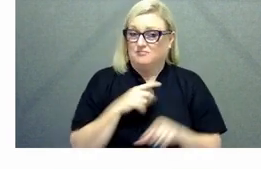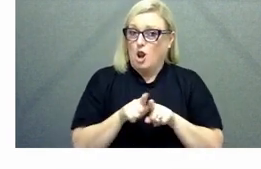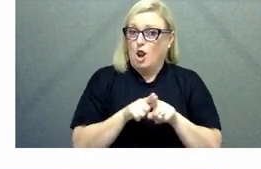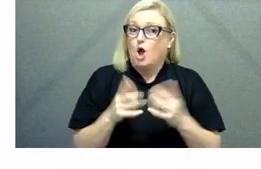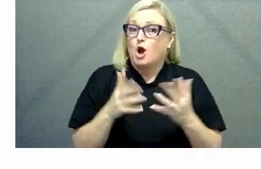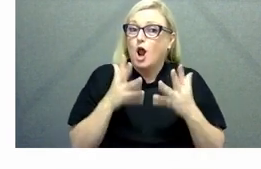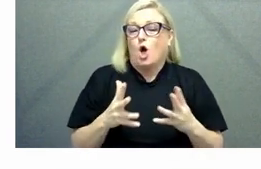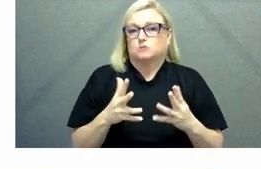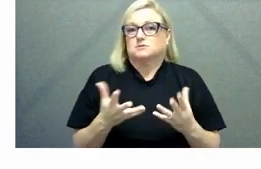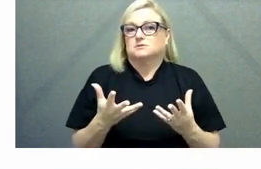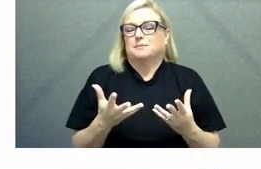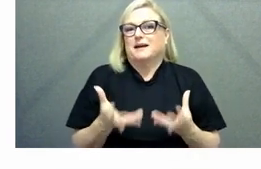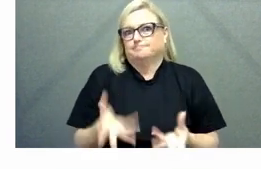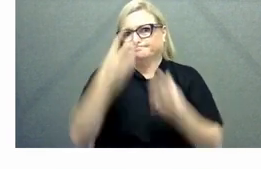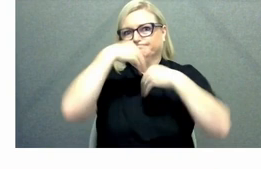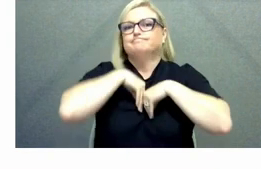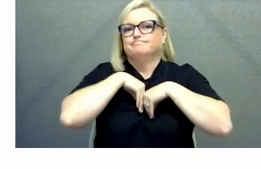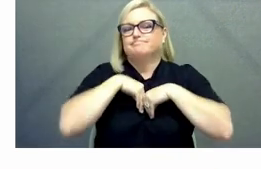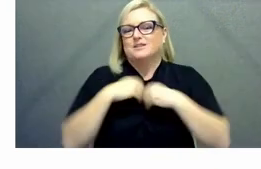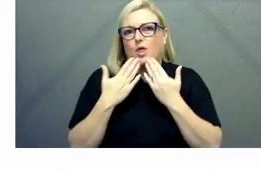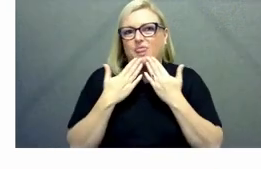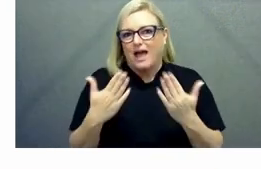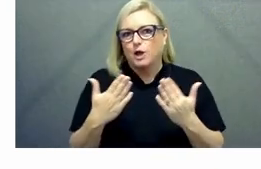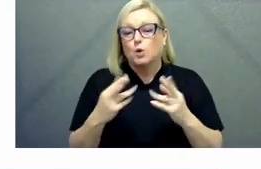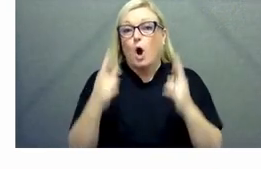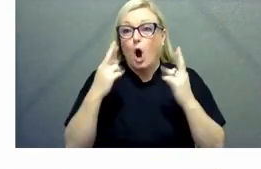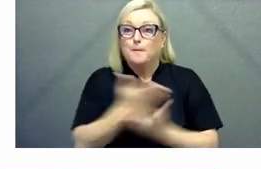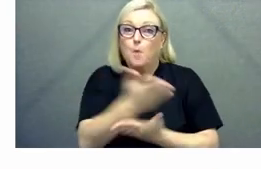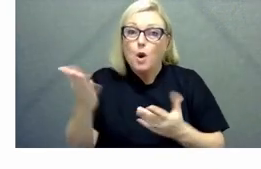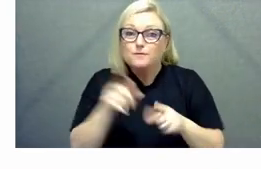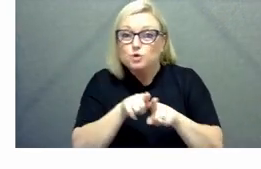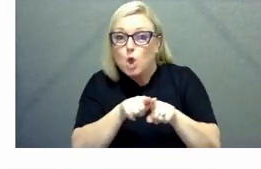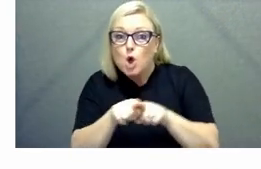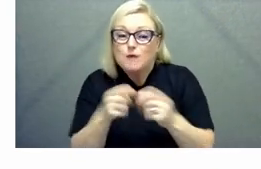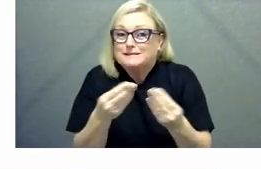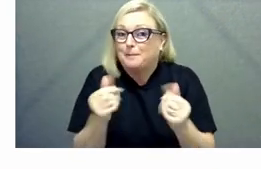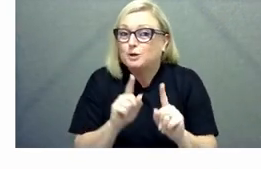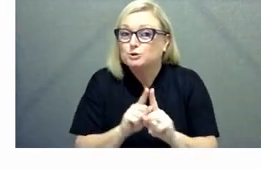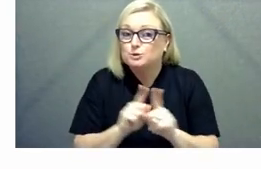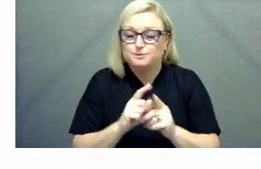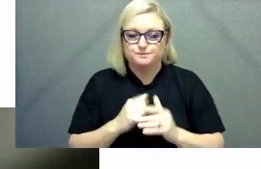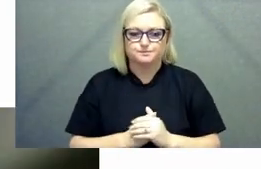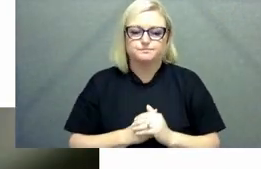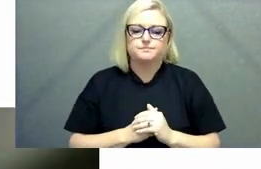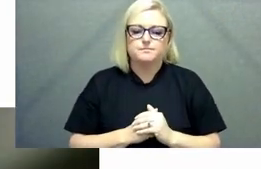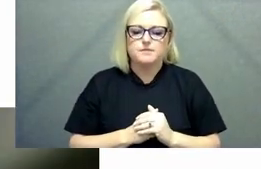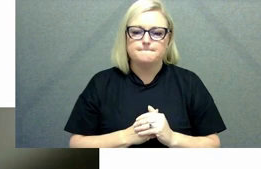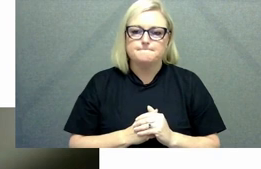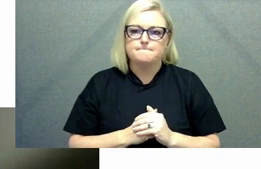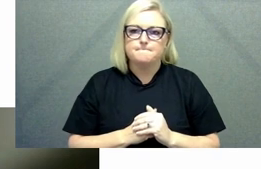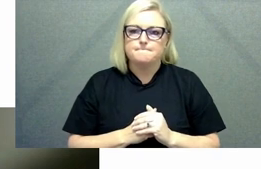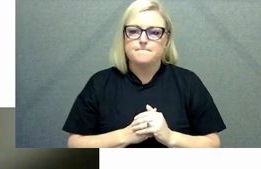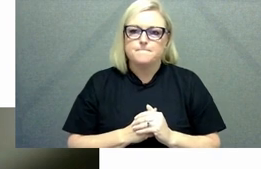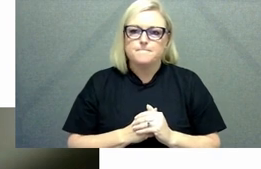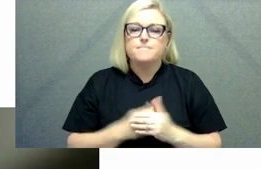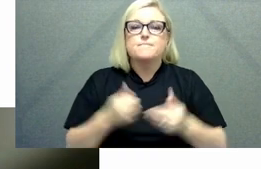snippets and i hope that everybody online has learned something or has something to take away with them so i would also